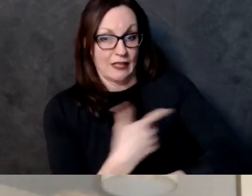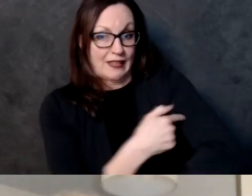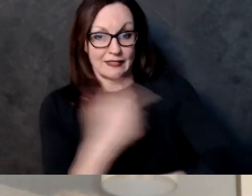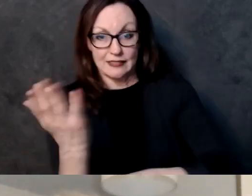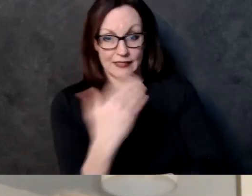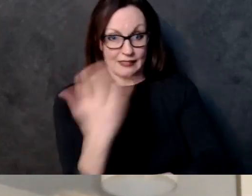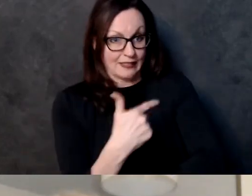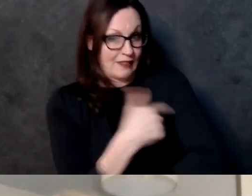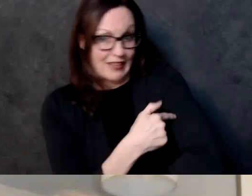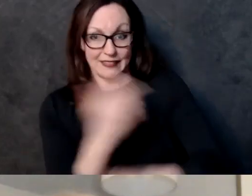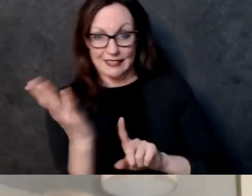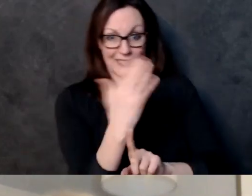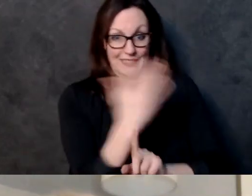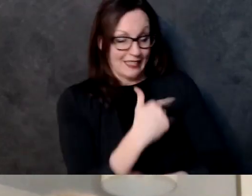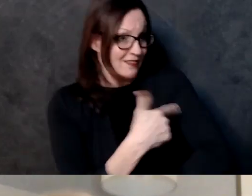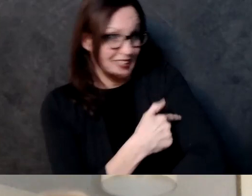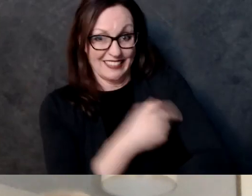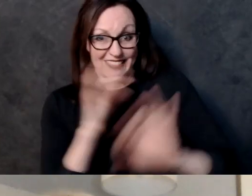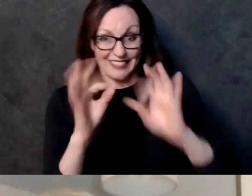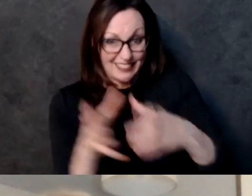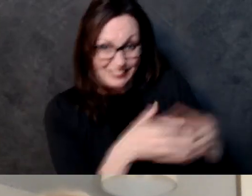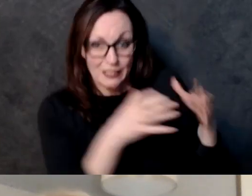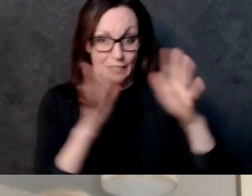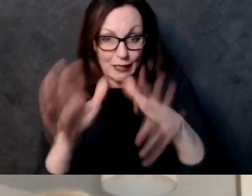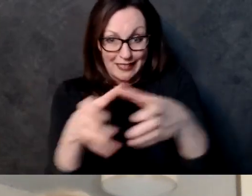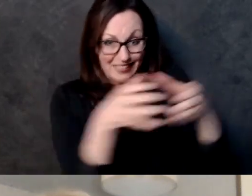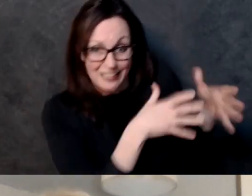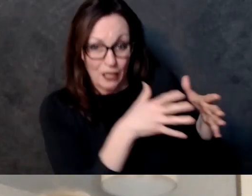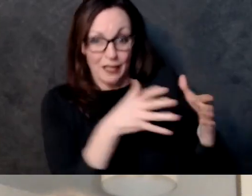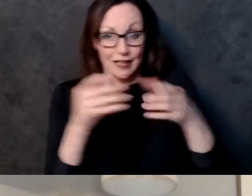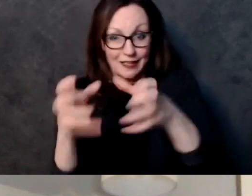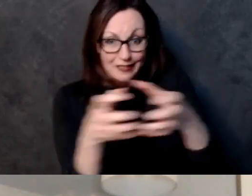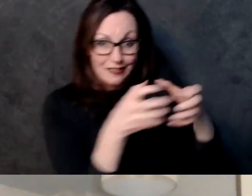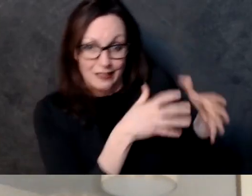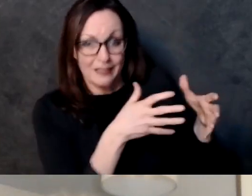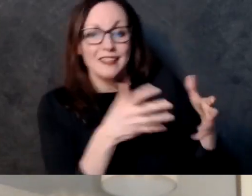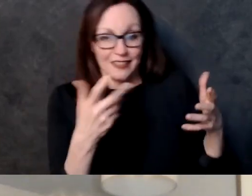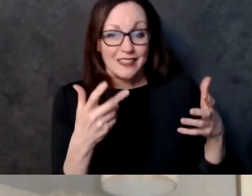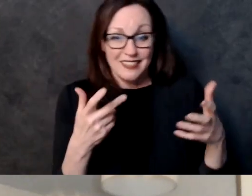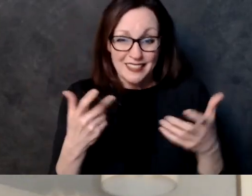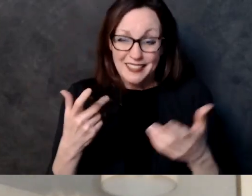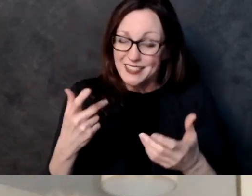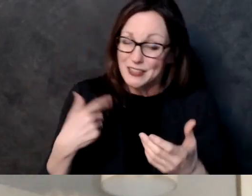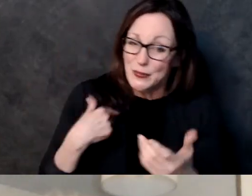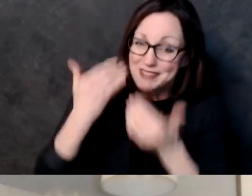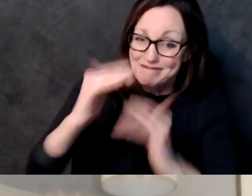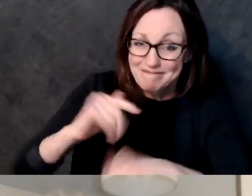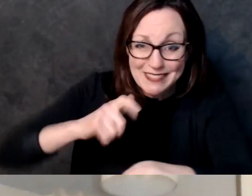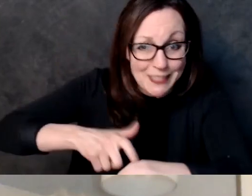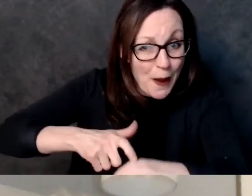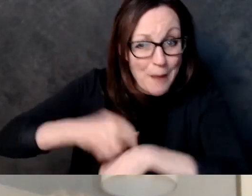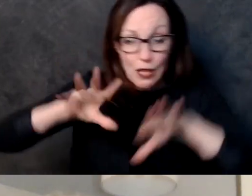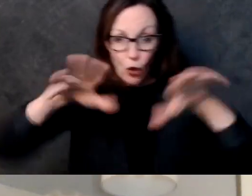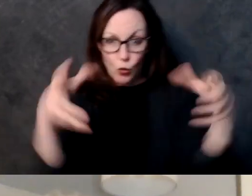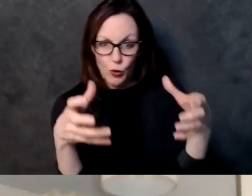justification for their decision making uh the groups chosen receive the vaccine in the next two phases have been determined by the sdmac